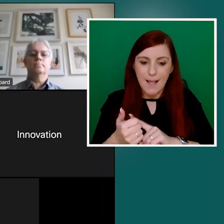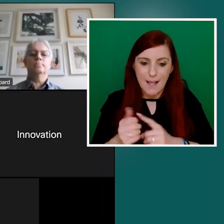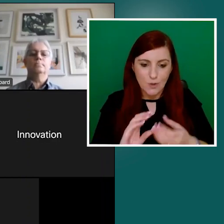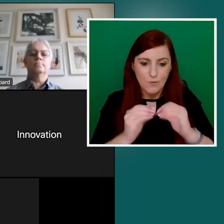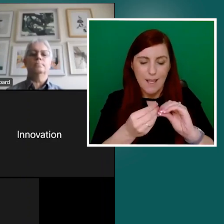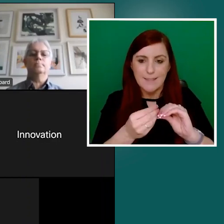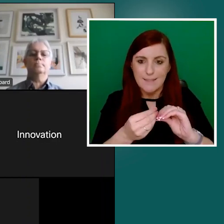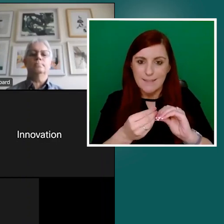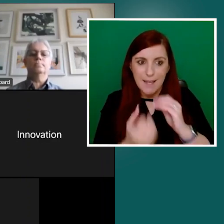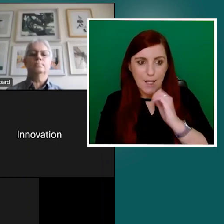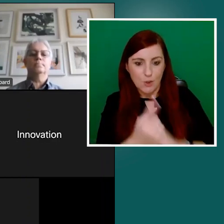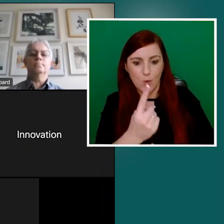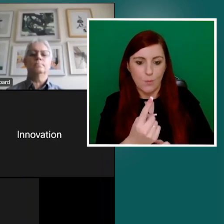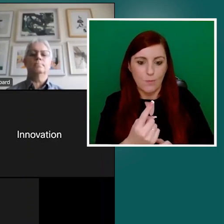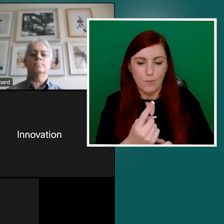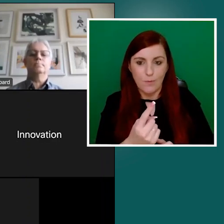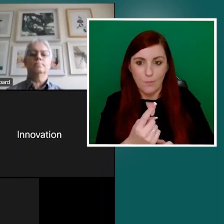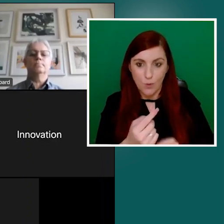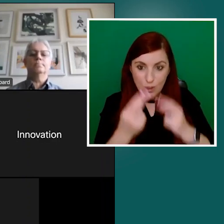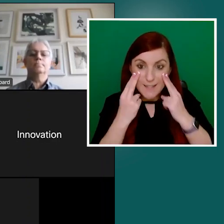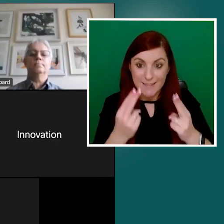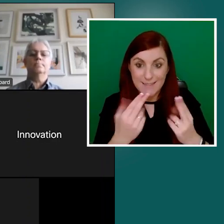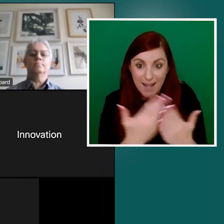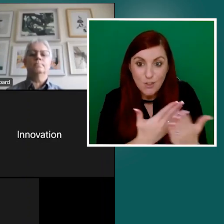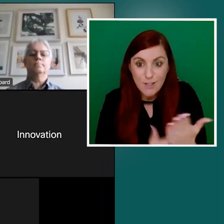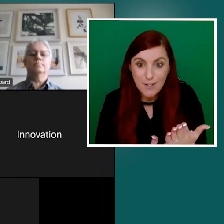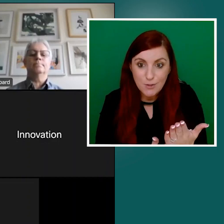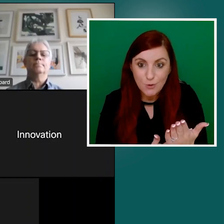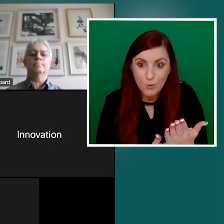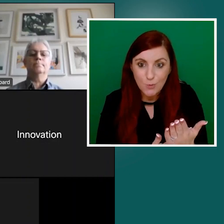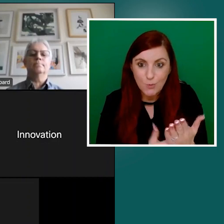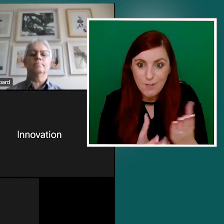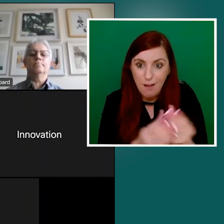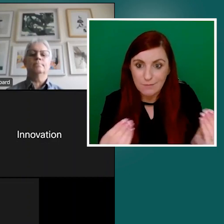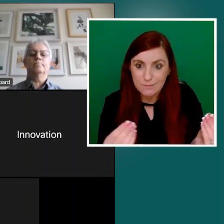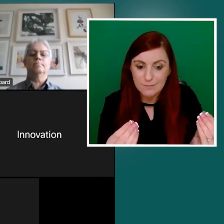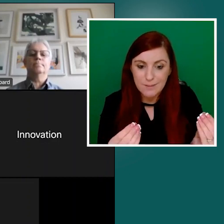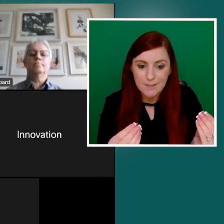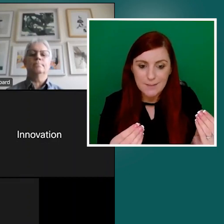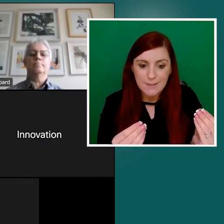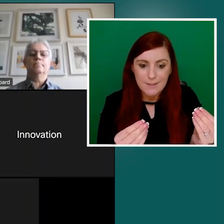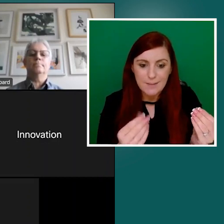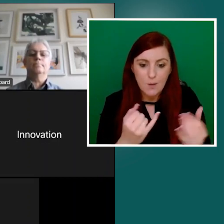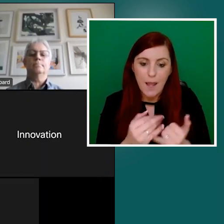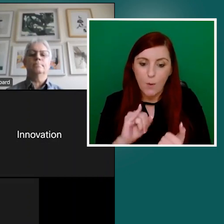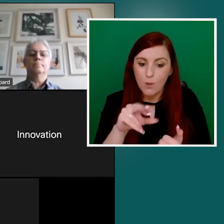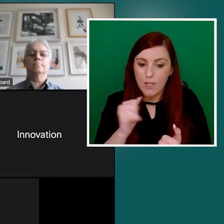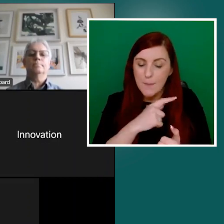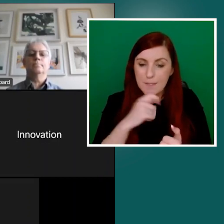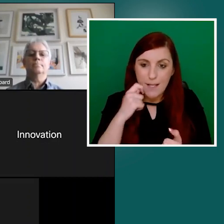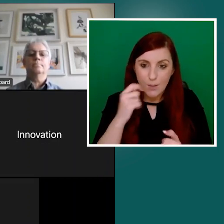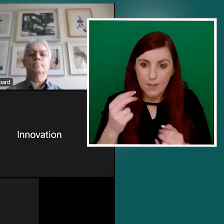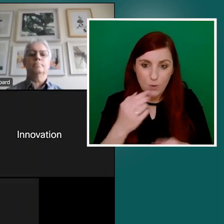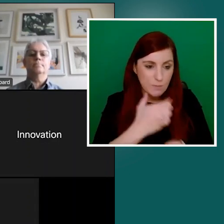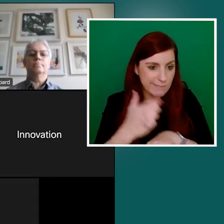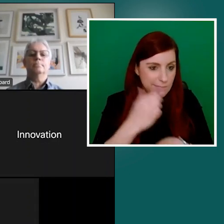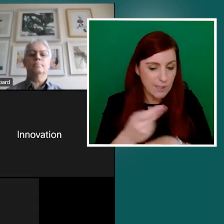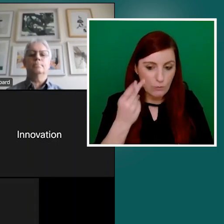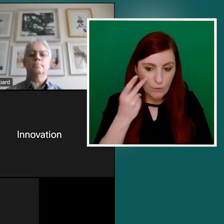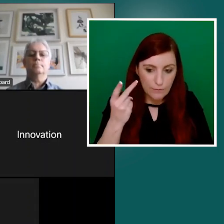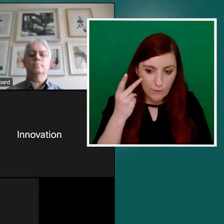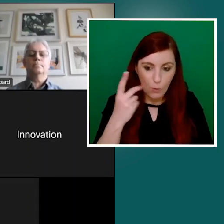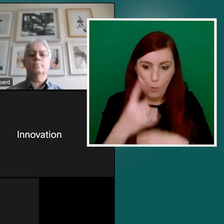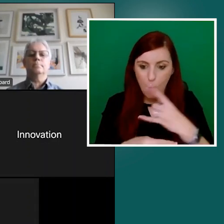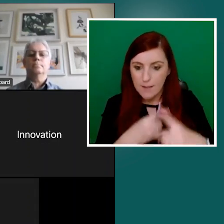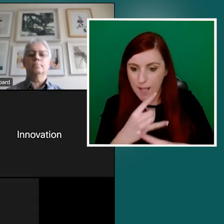legislation to undo. So yeah, as James said, we're constantly having to review where we are in terms of,